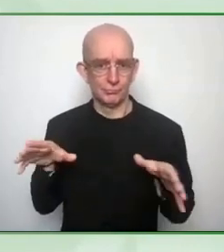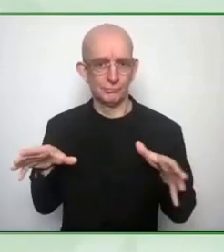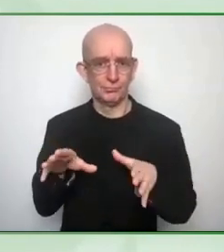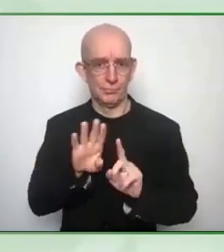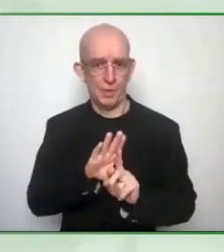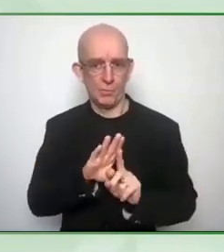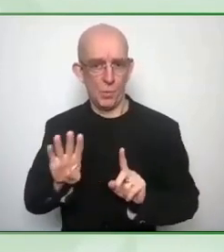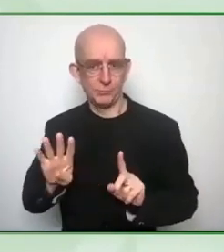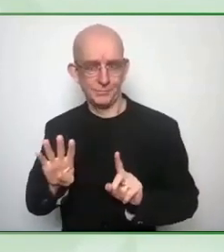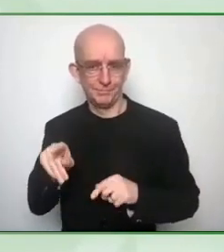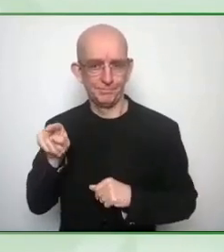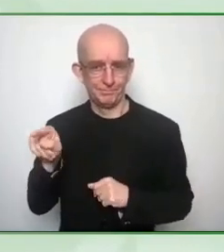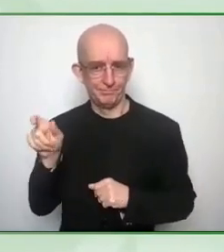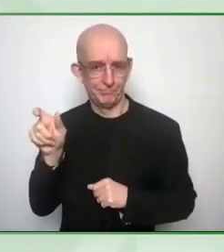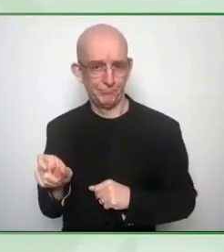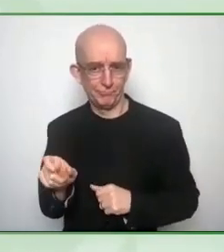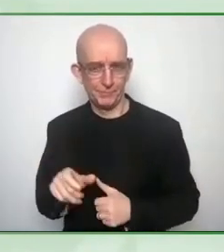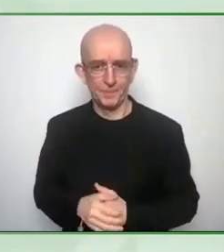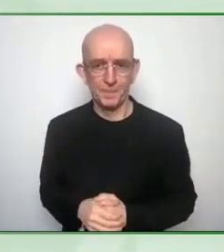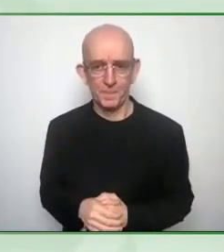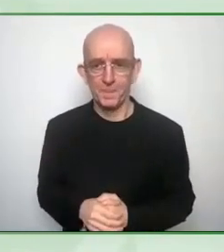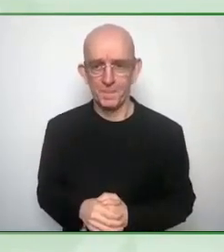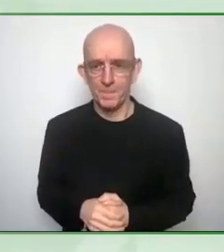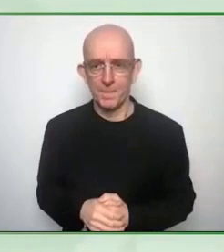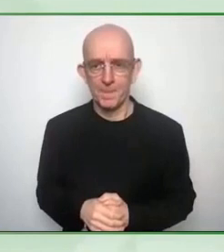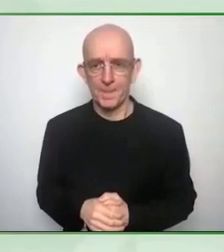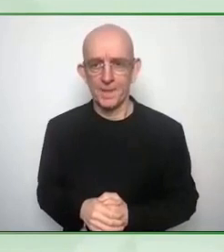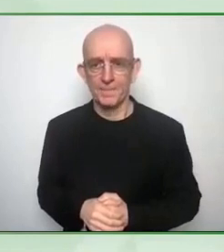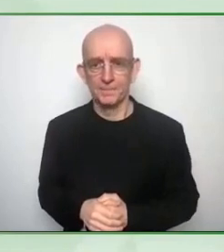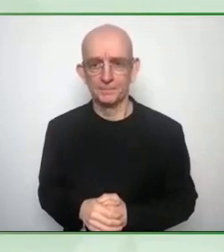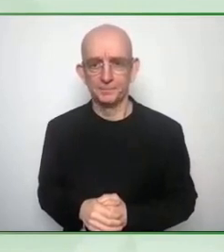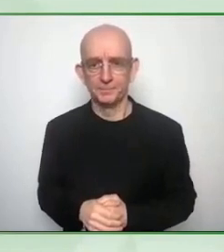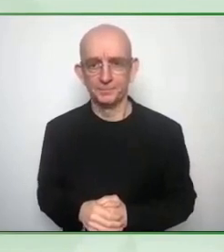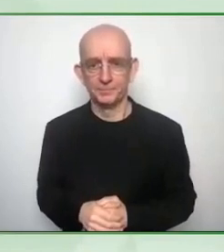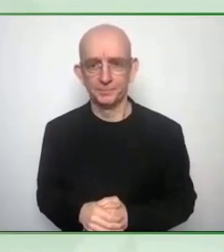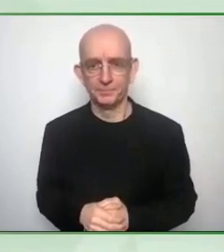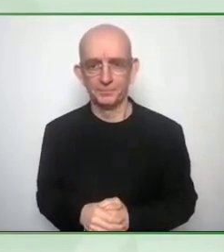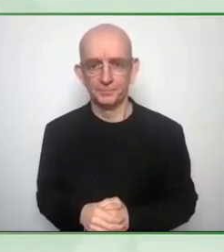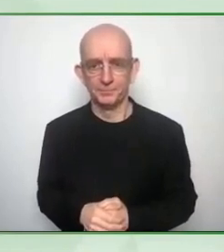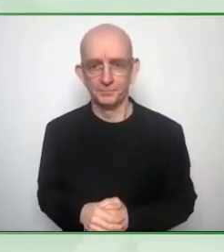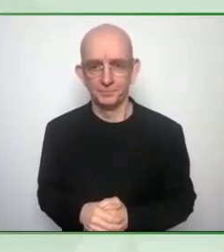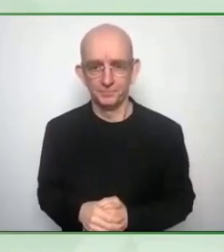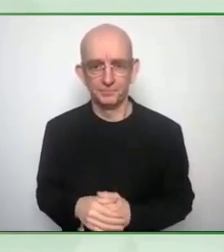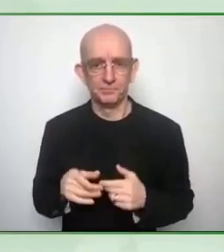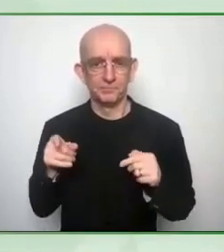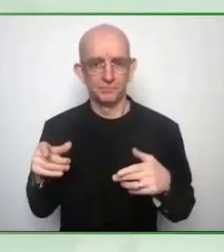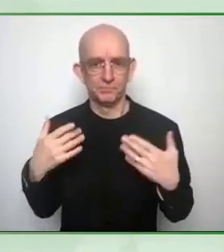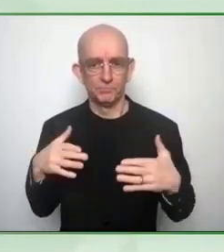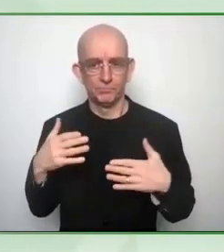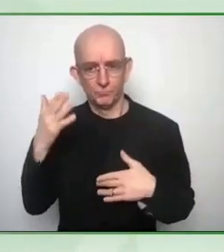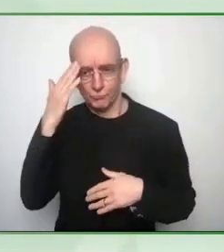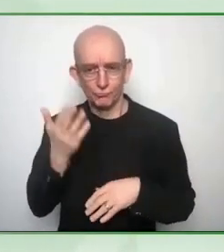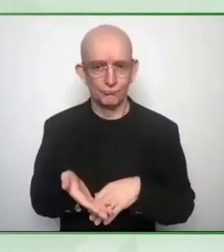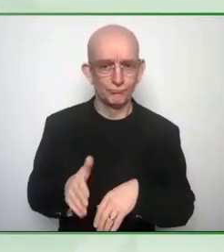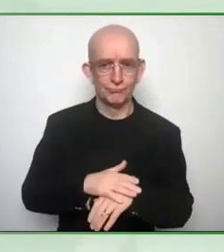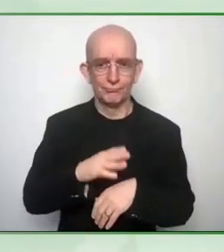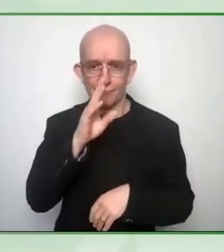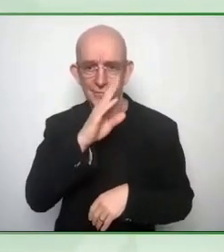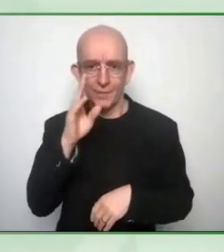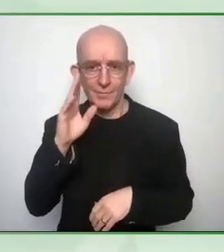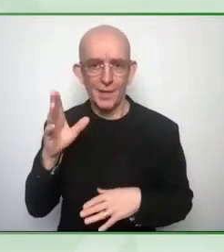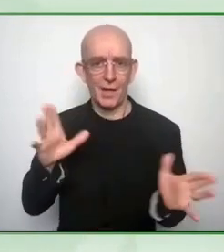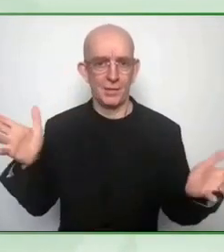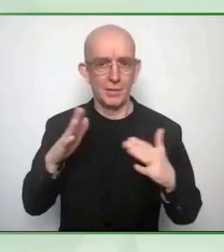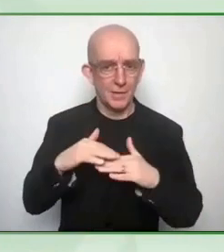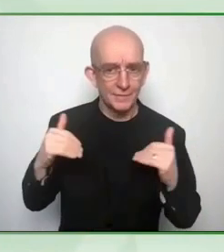multinational institutions he served on the central boards of state bank of india for two terms and was also on